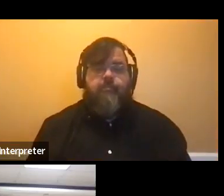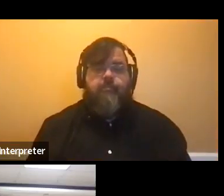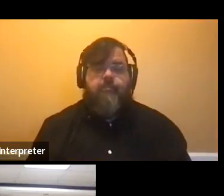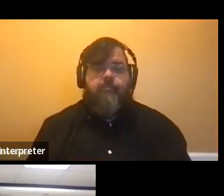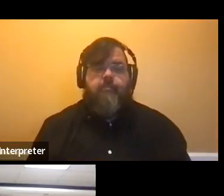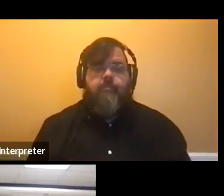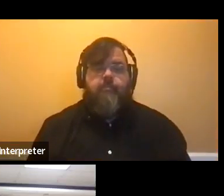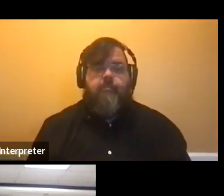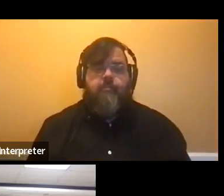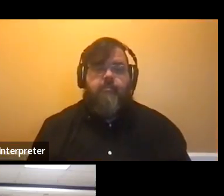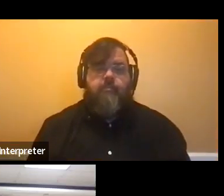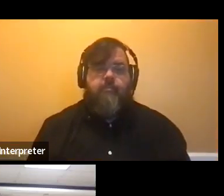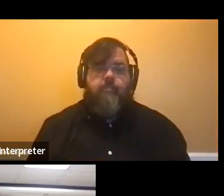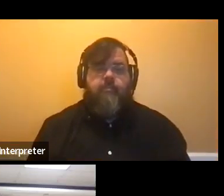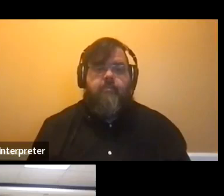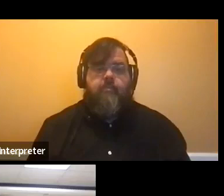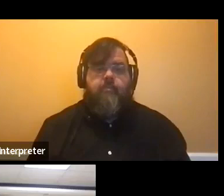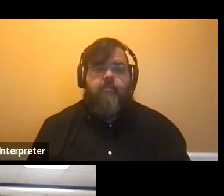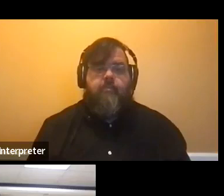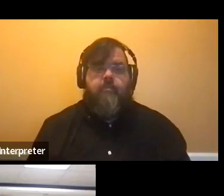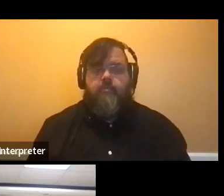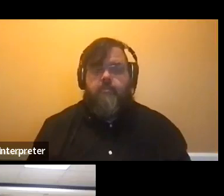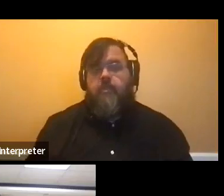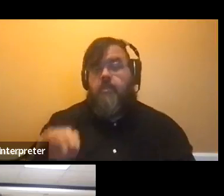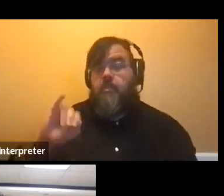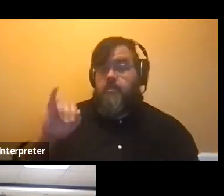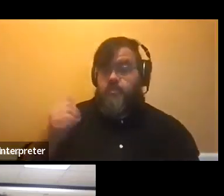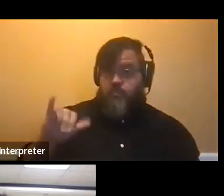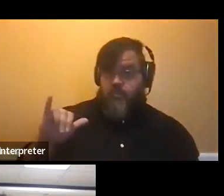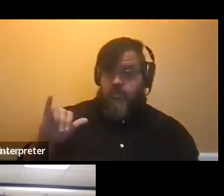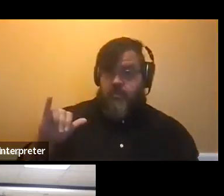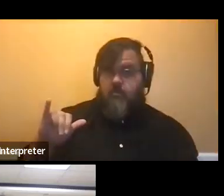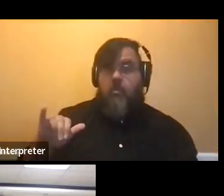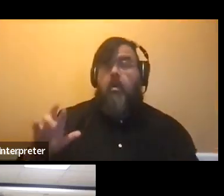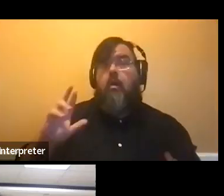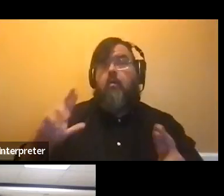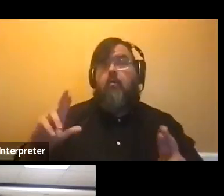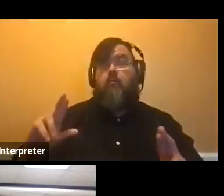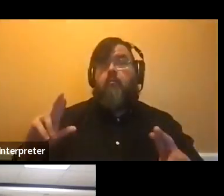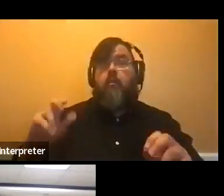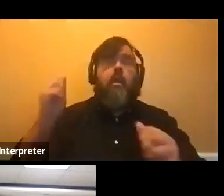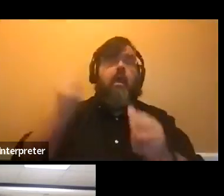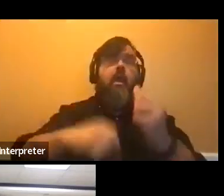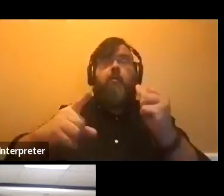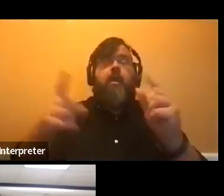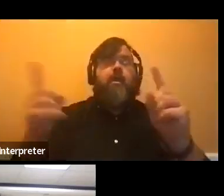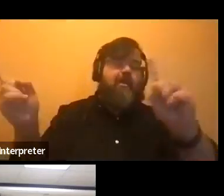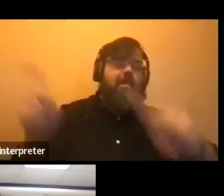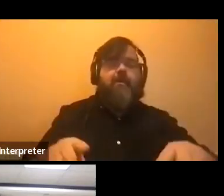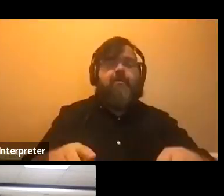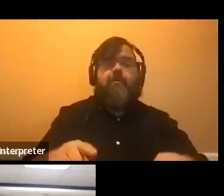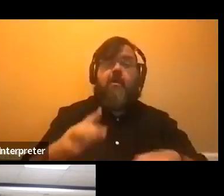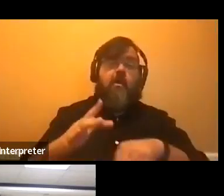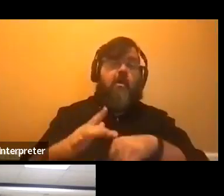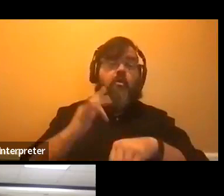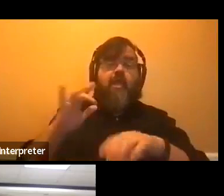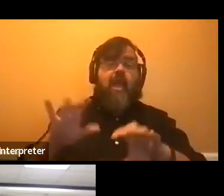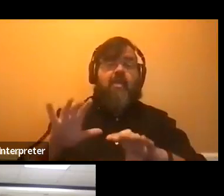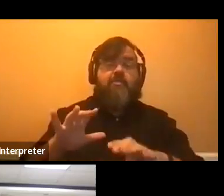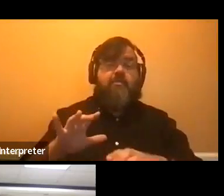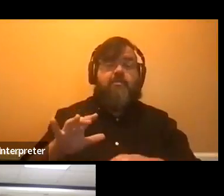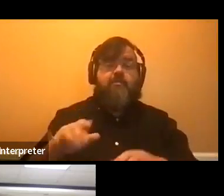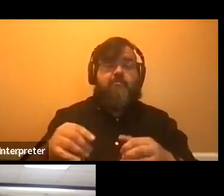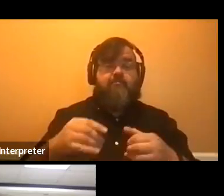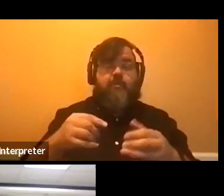So everybody in the event tonight hopefully is going to apply to honors. Our early action deadline is October the 15th. So